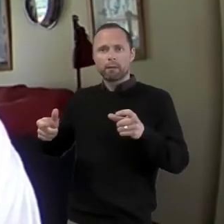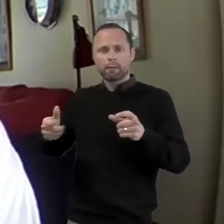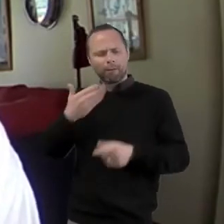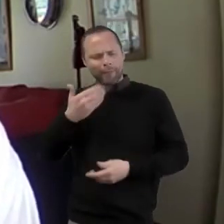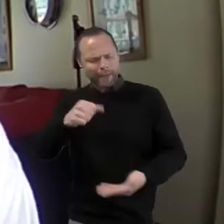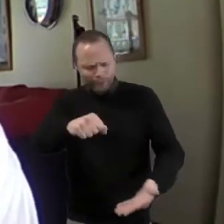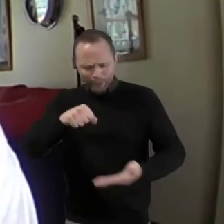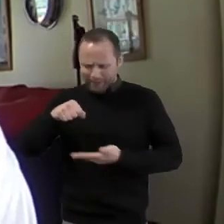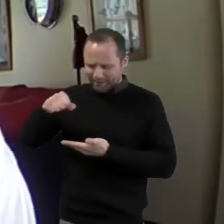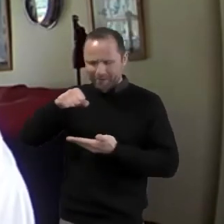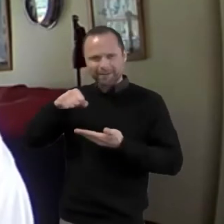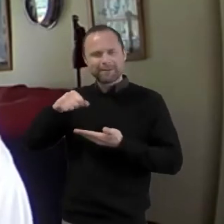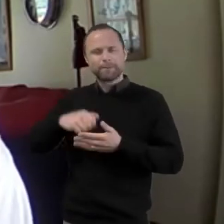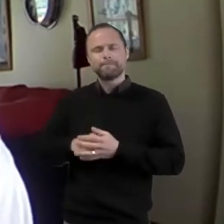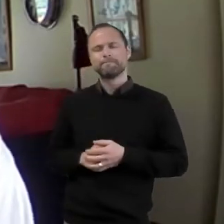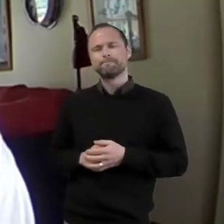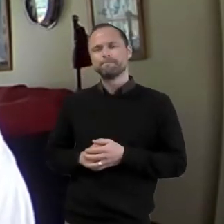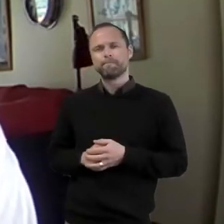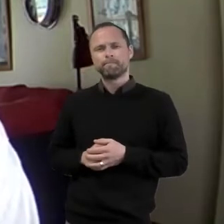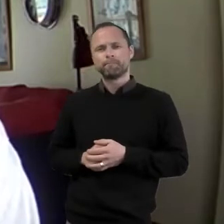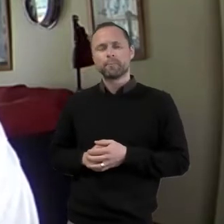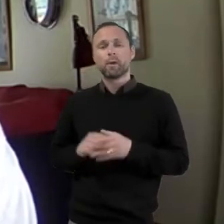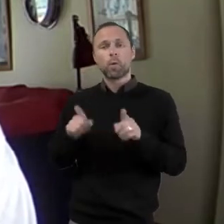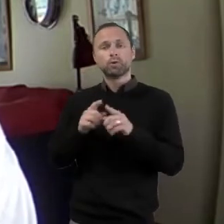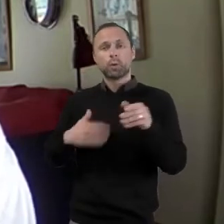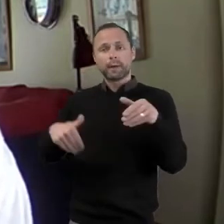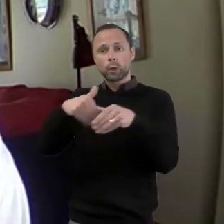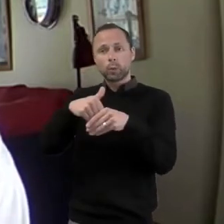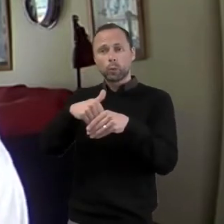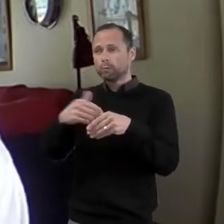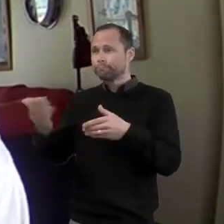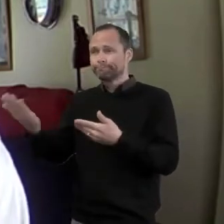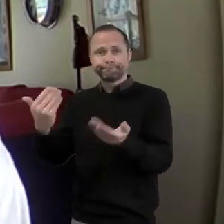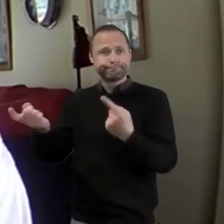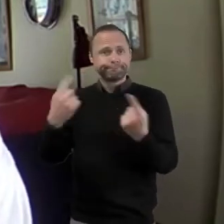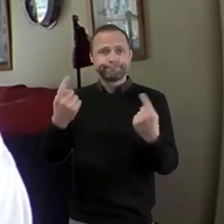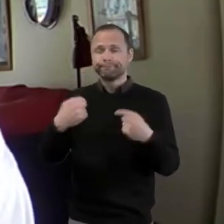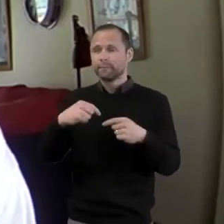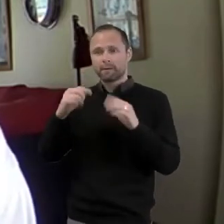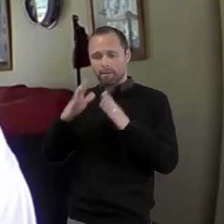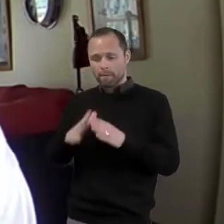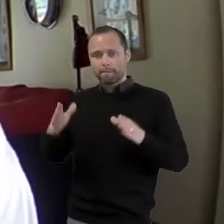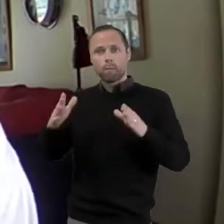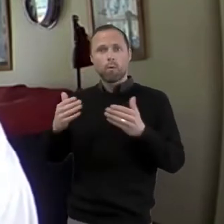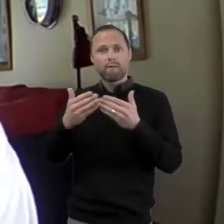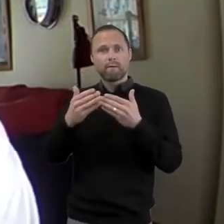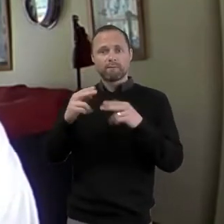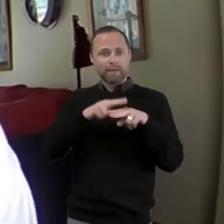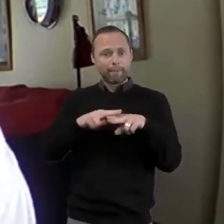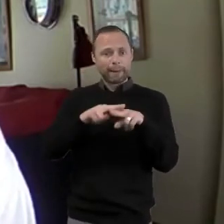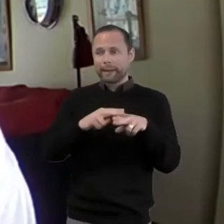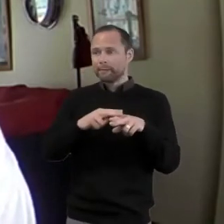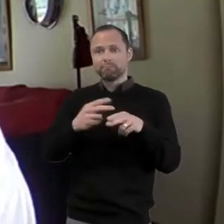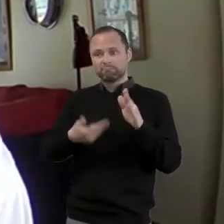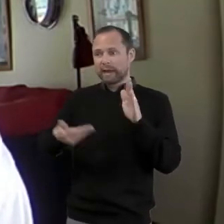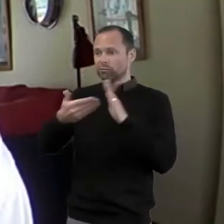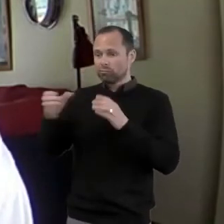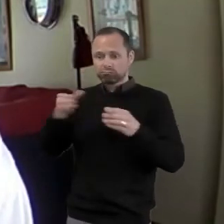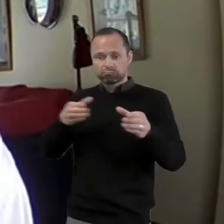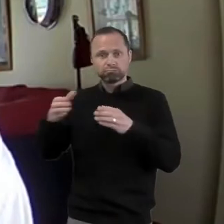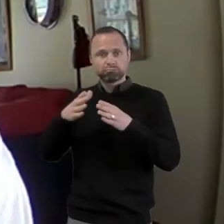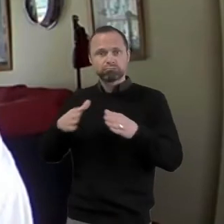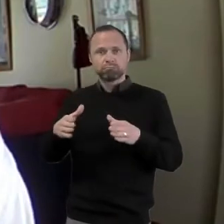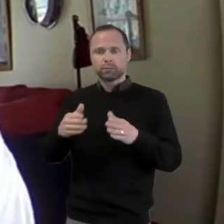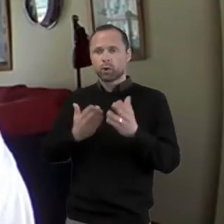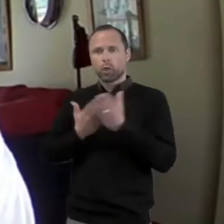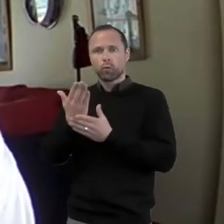We have been able to include more families in our online services. They've been praying on the Zoom